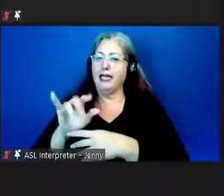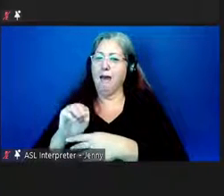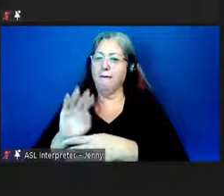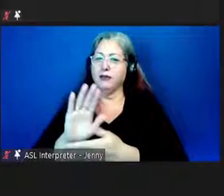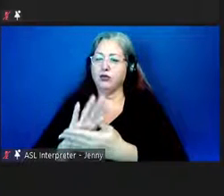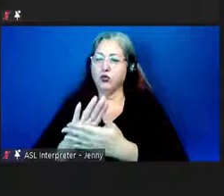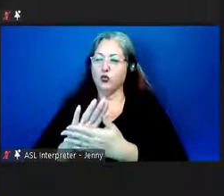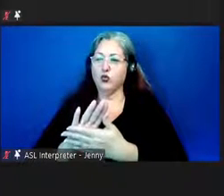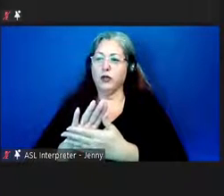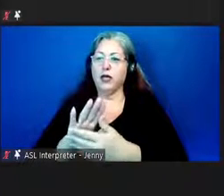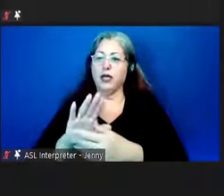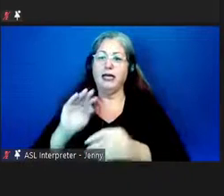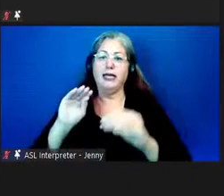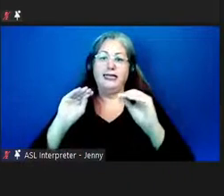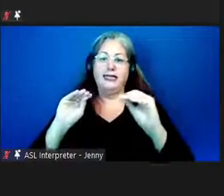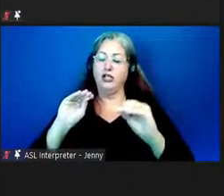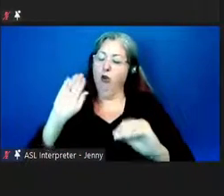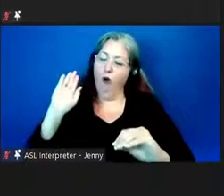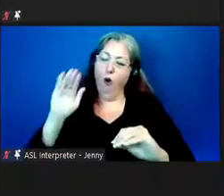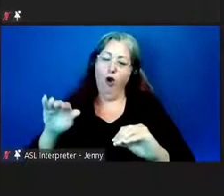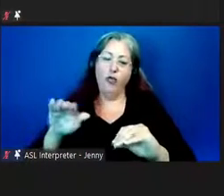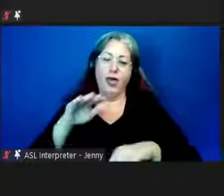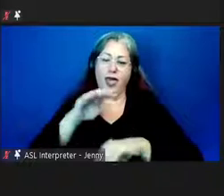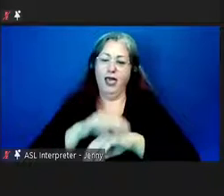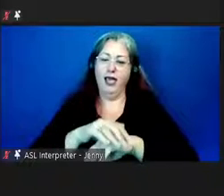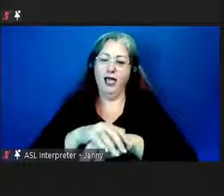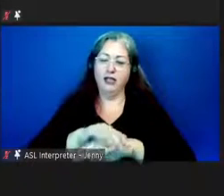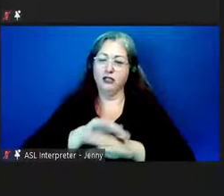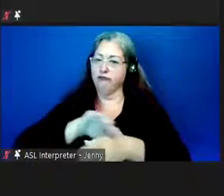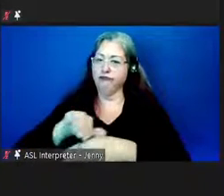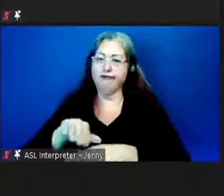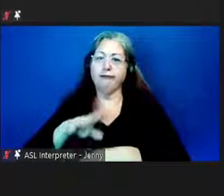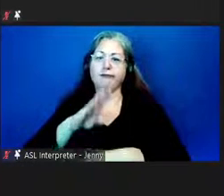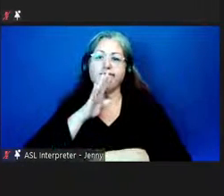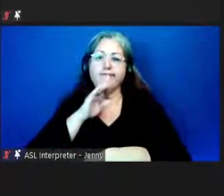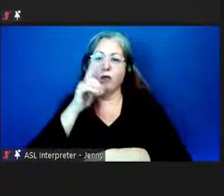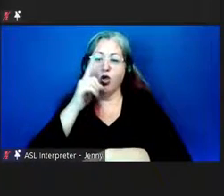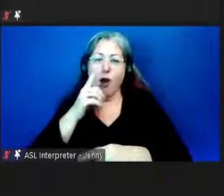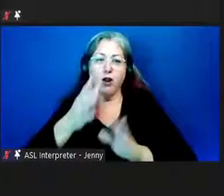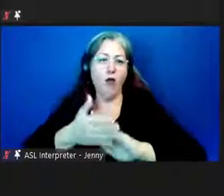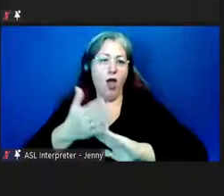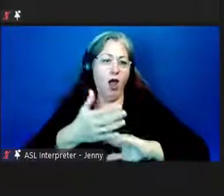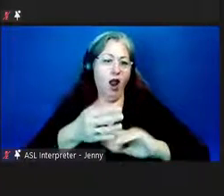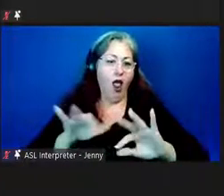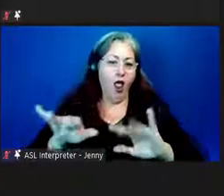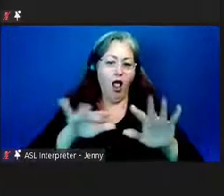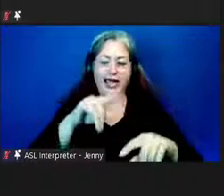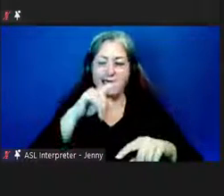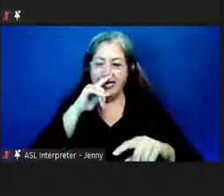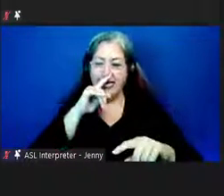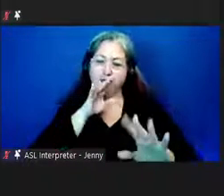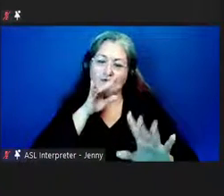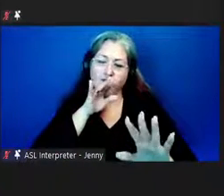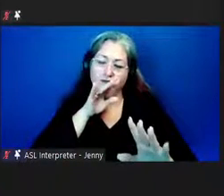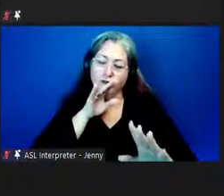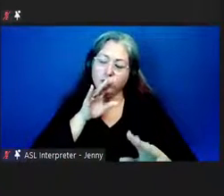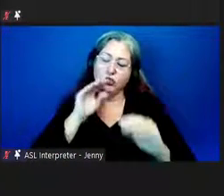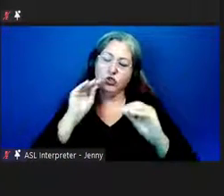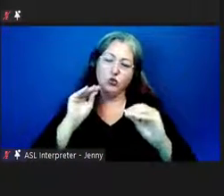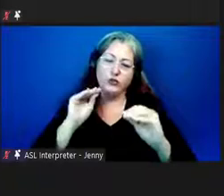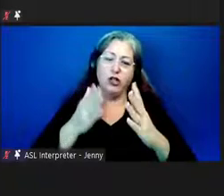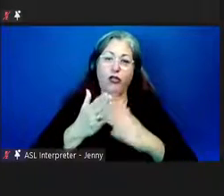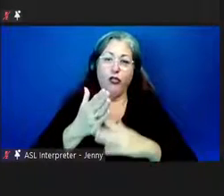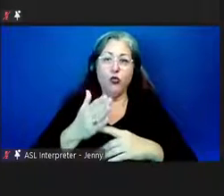entirely in the Hawaiian language with no English. The school is run through Hawaiian, and the kids are taught their lessons through